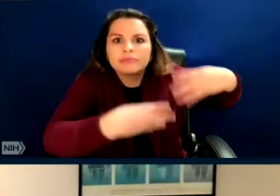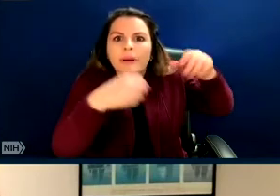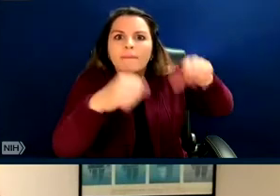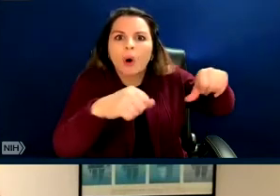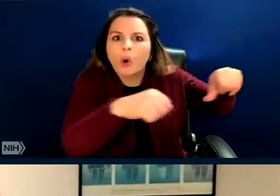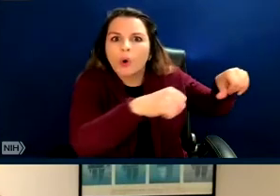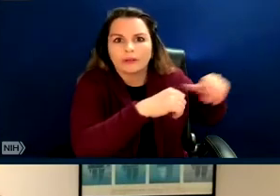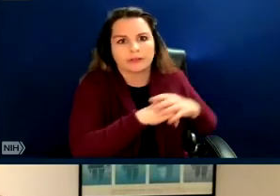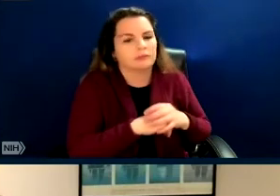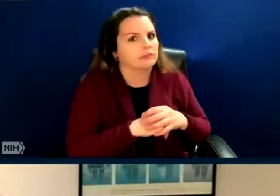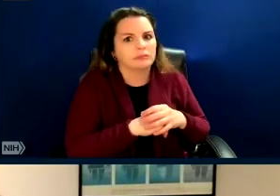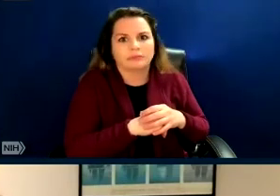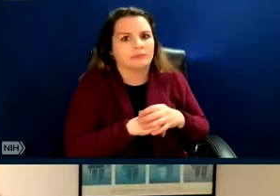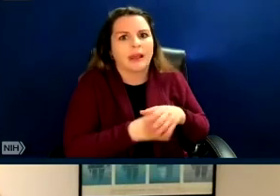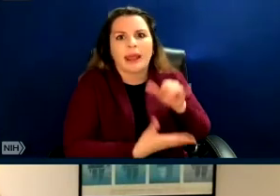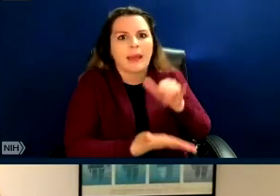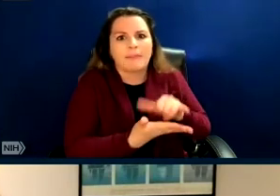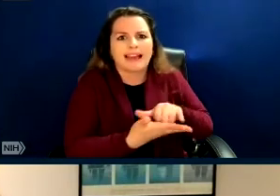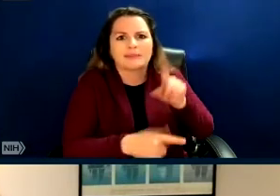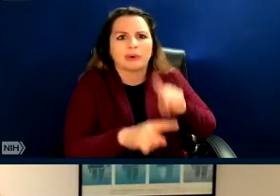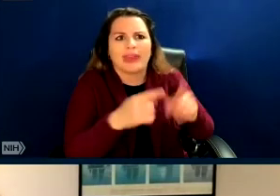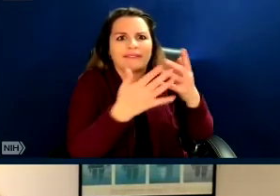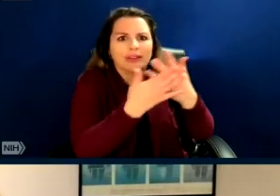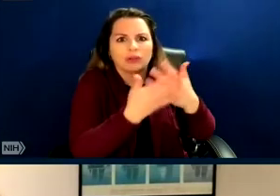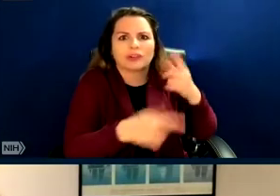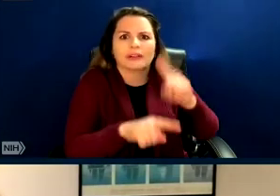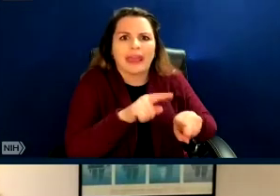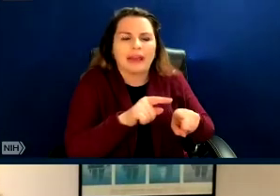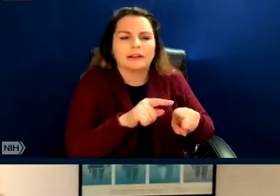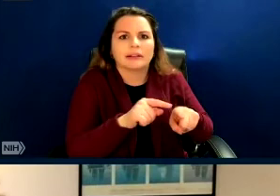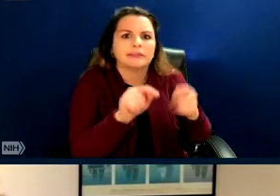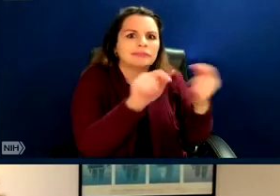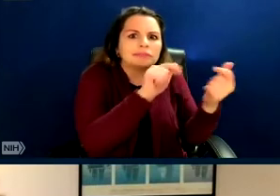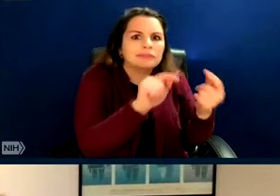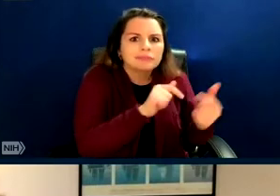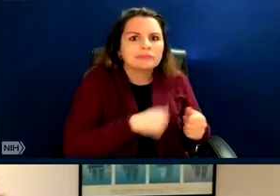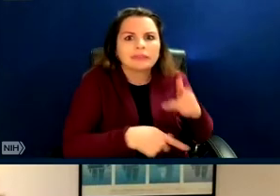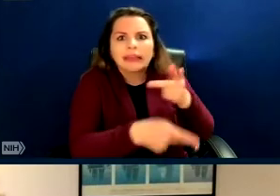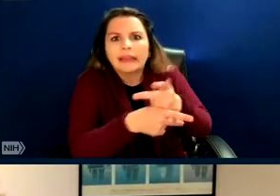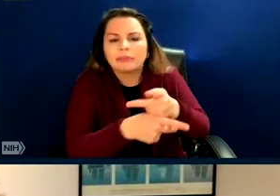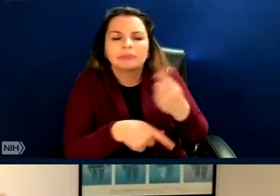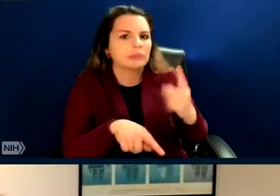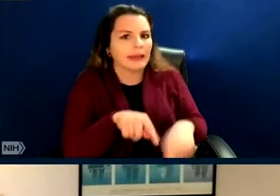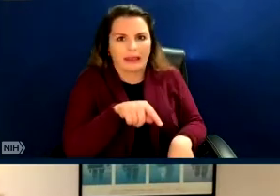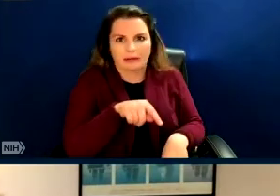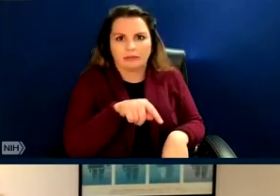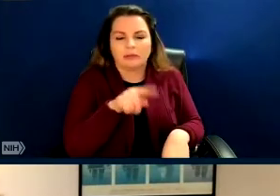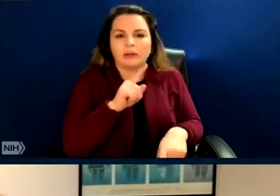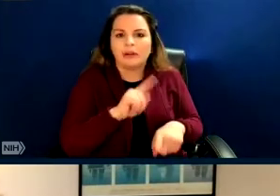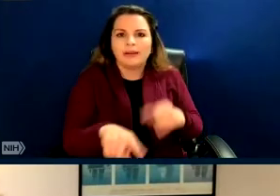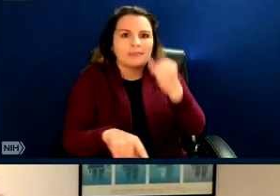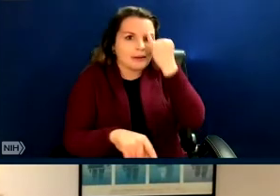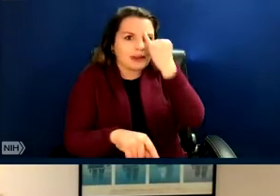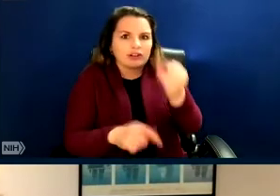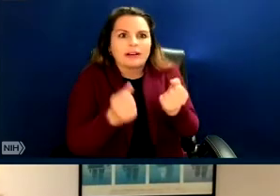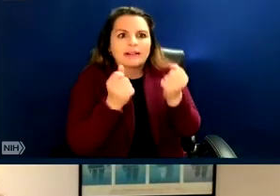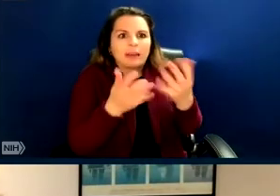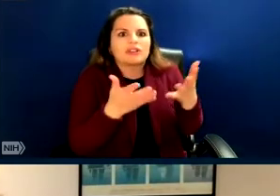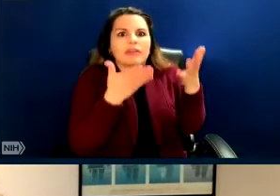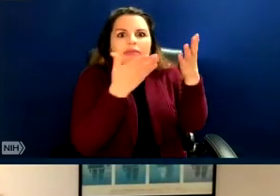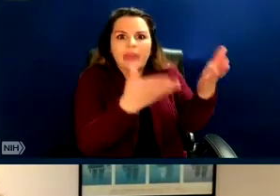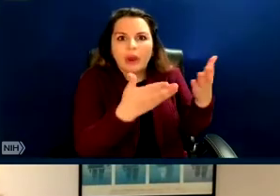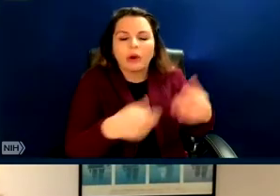So at that volume, of course, we have to think about how much is just there and